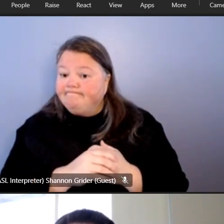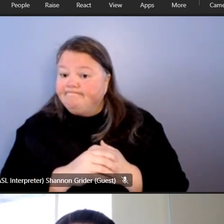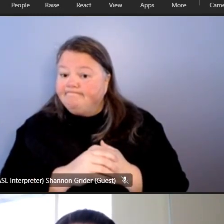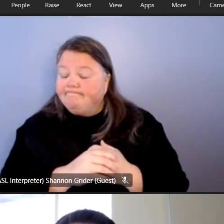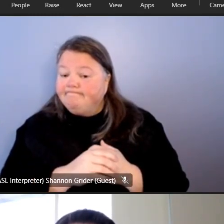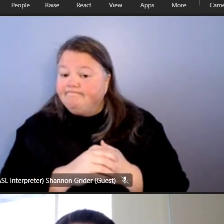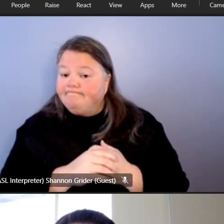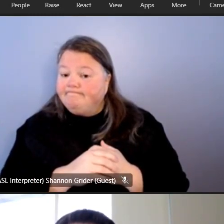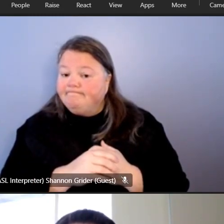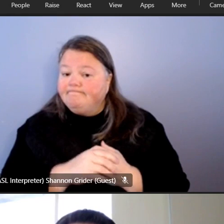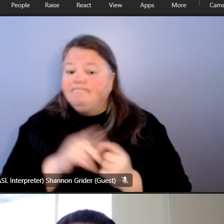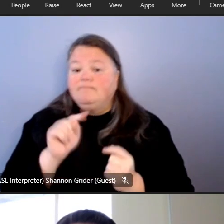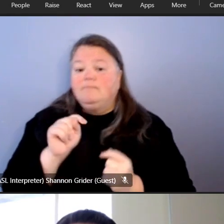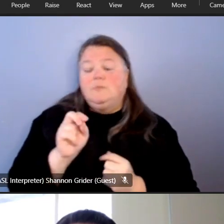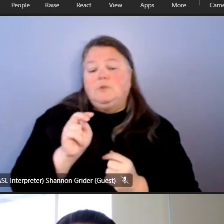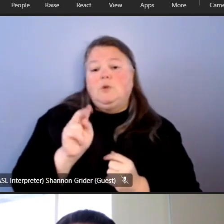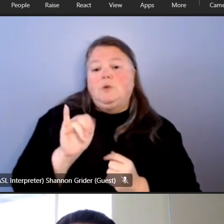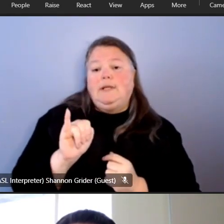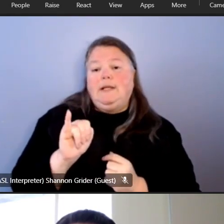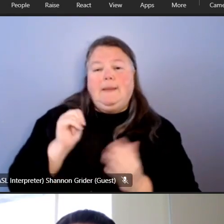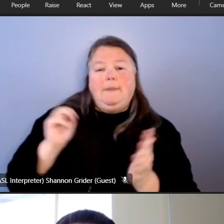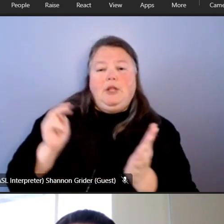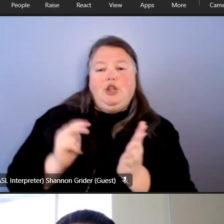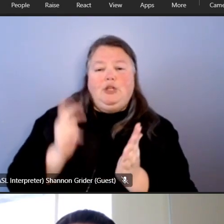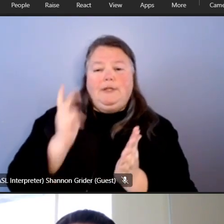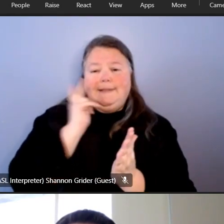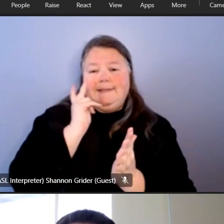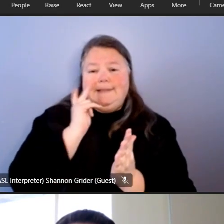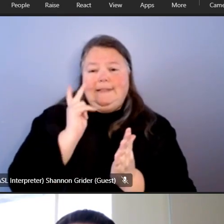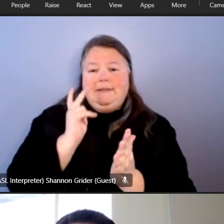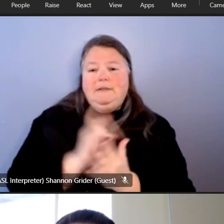see he might be having let me look and see if i can